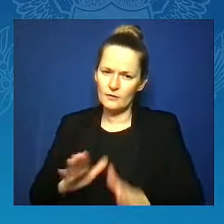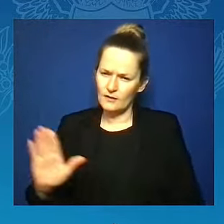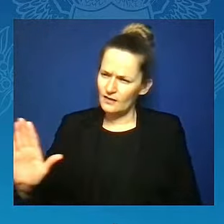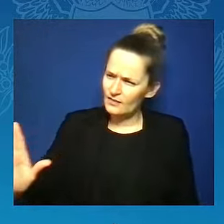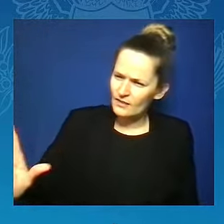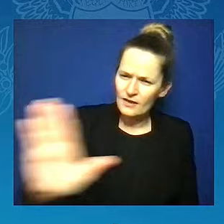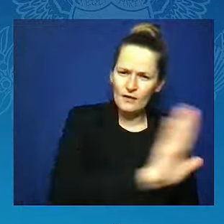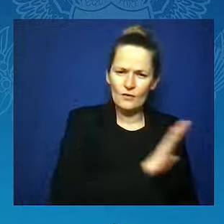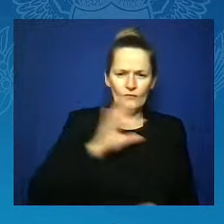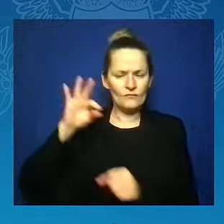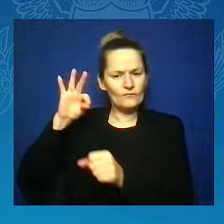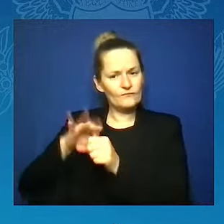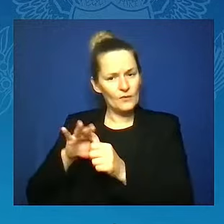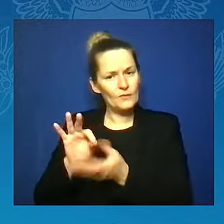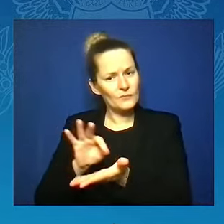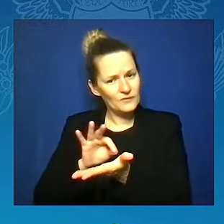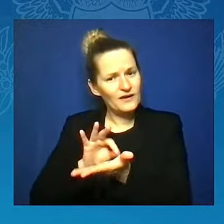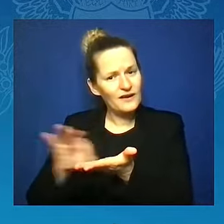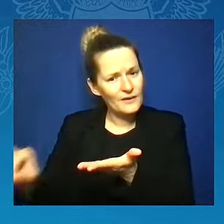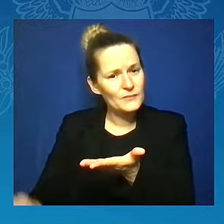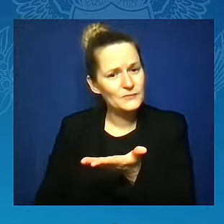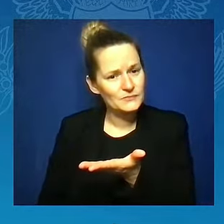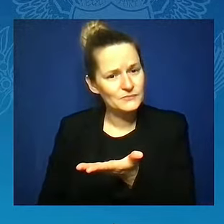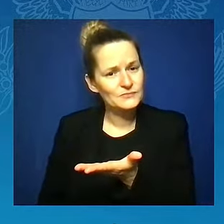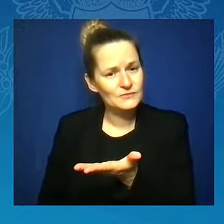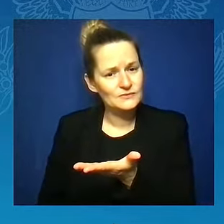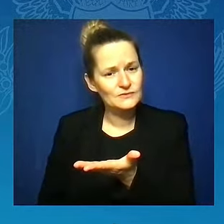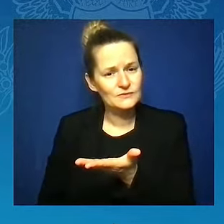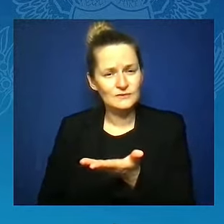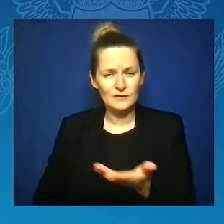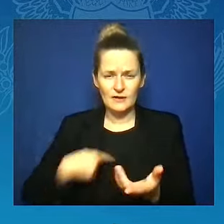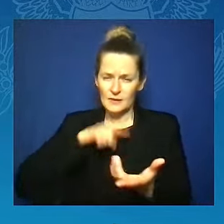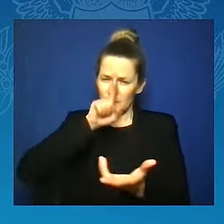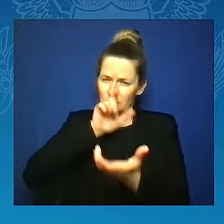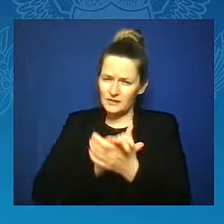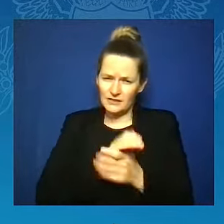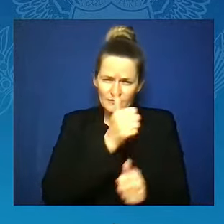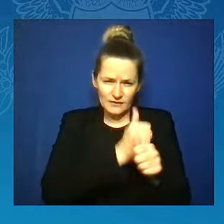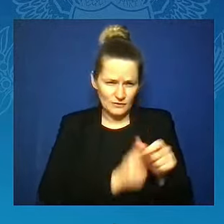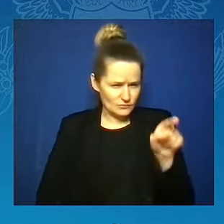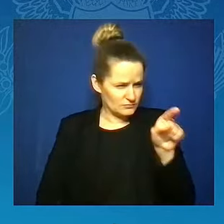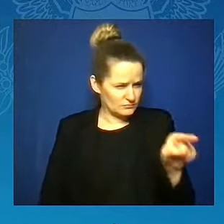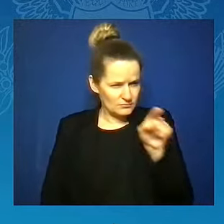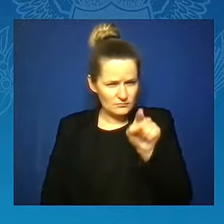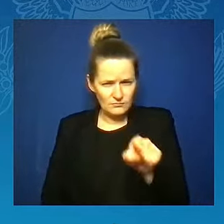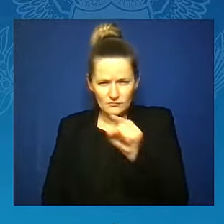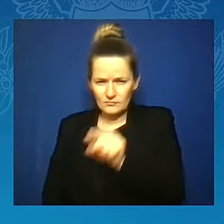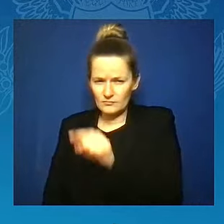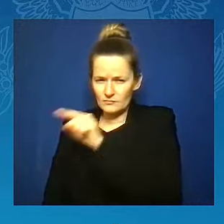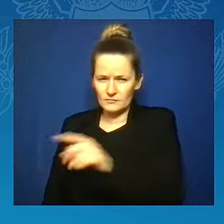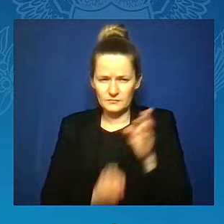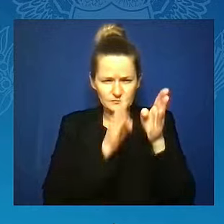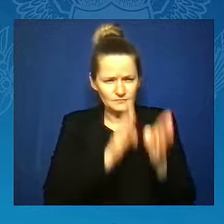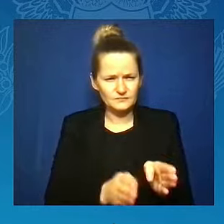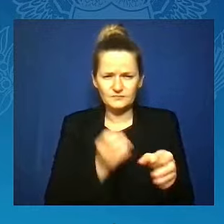believe that every person in our nation should be free from gun violence, will finally